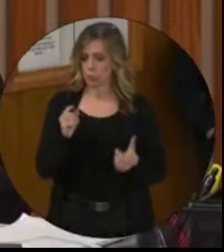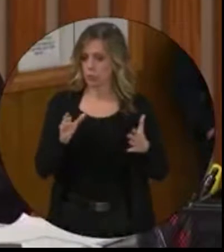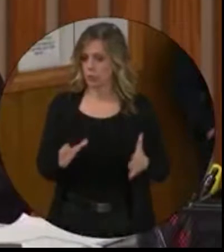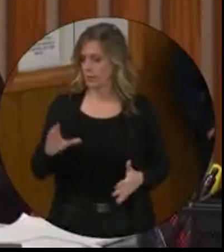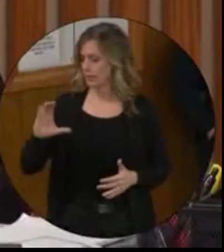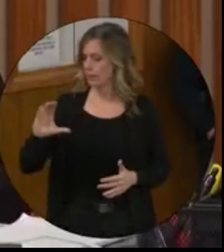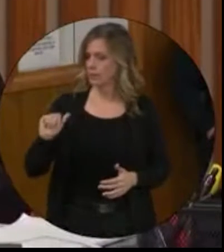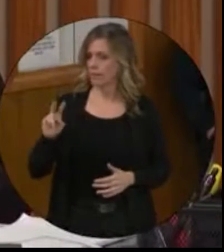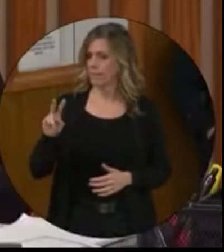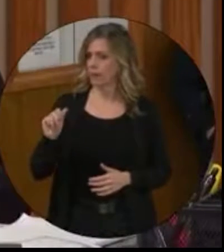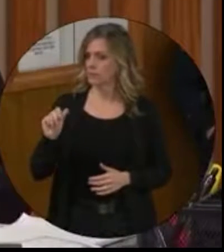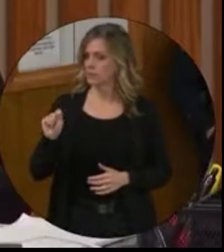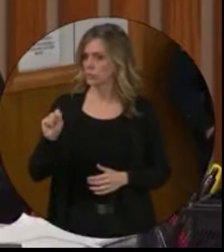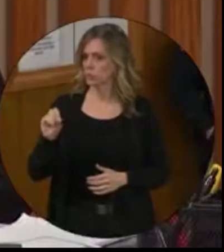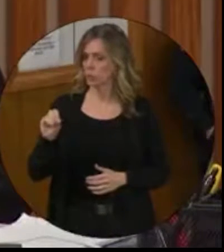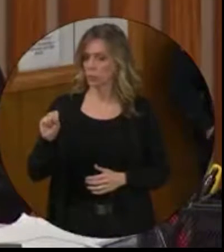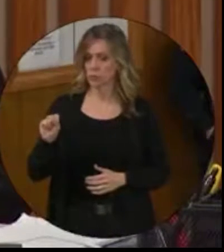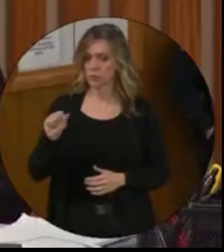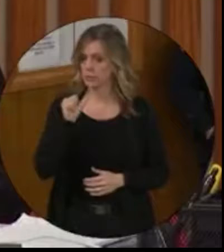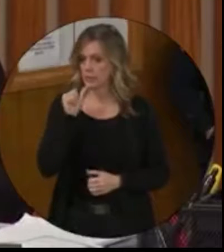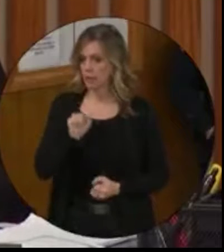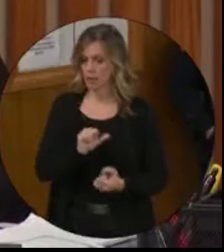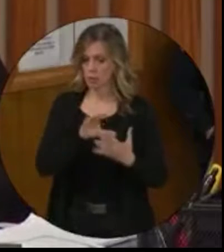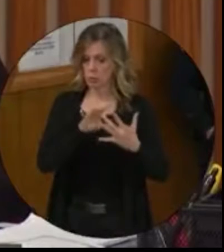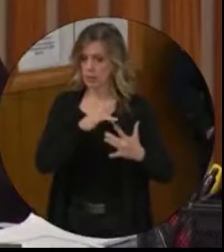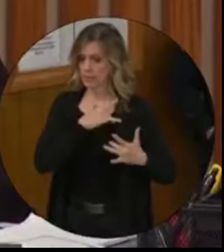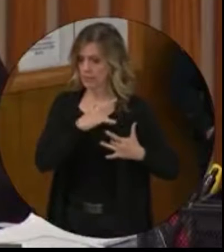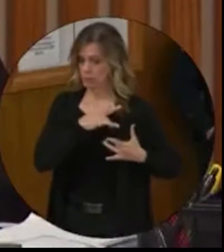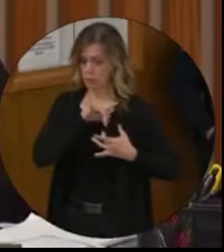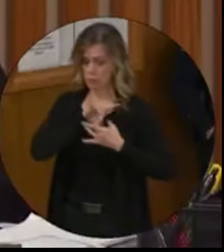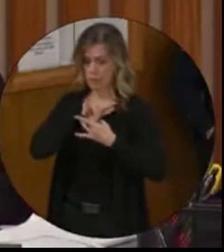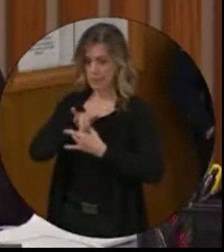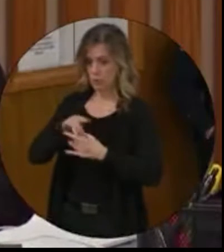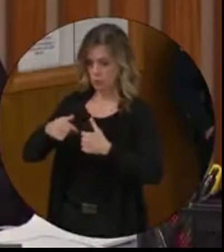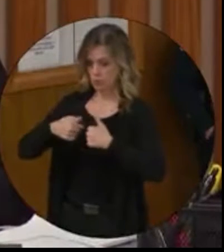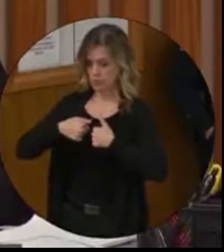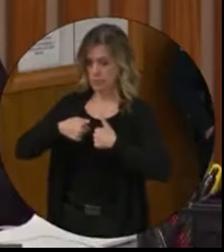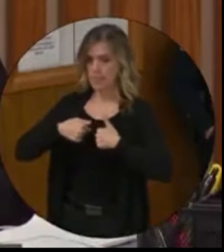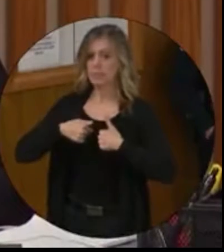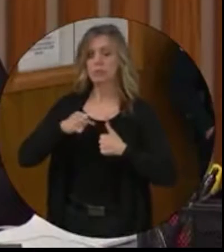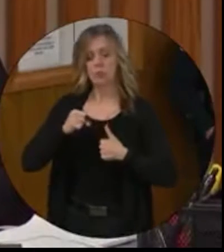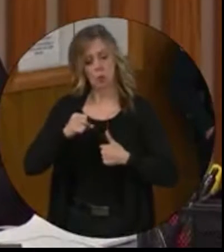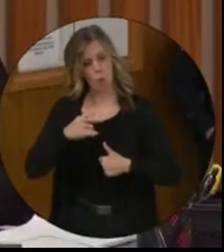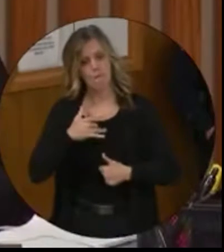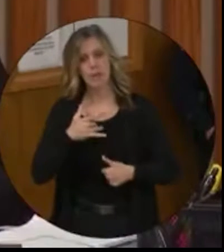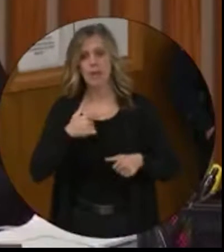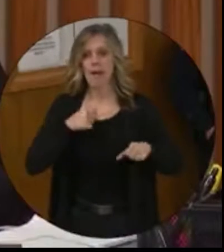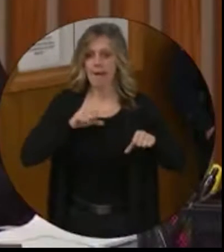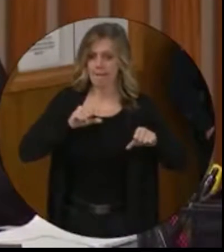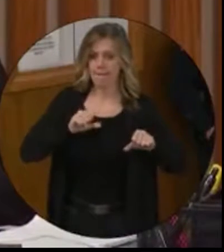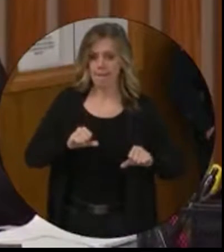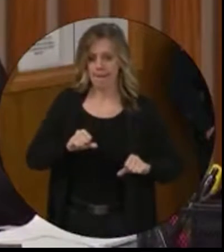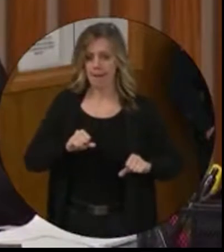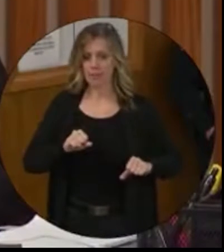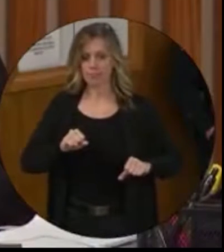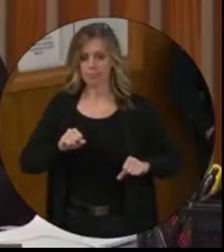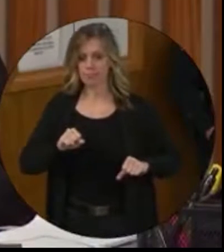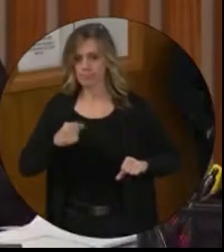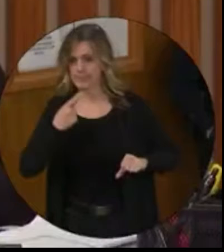address a concern that had to do with me, so I feel that I can state it.